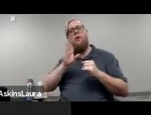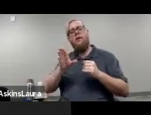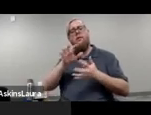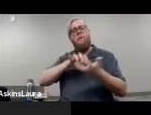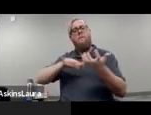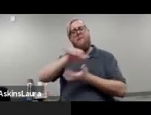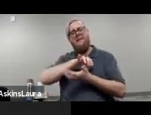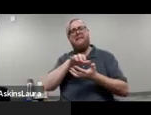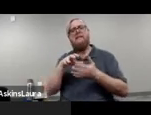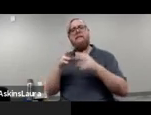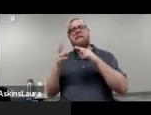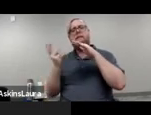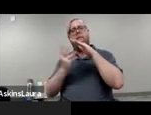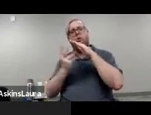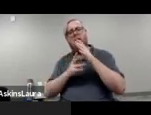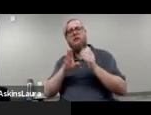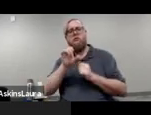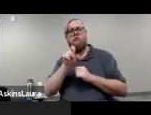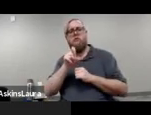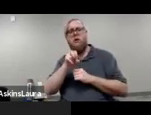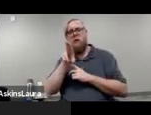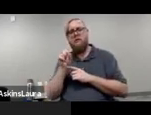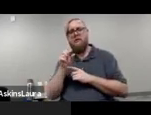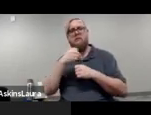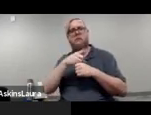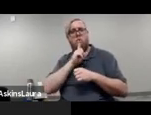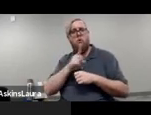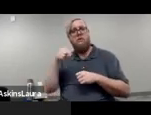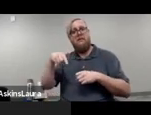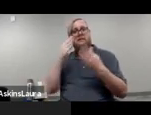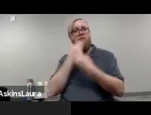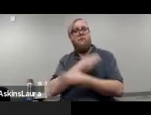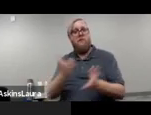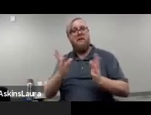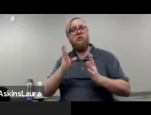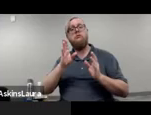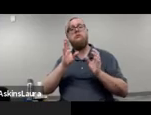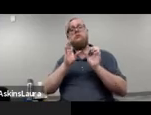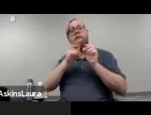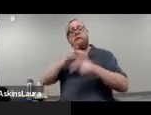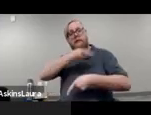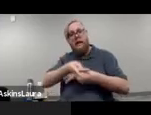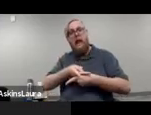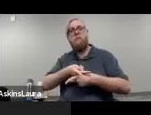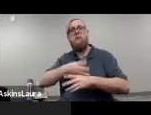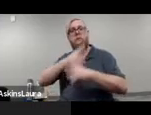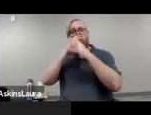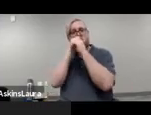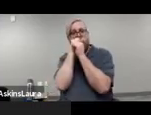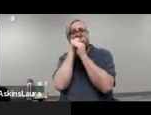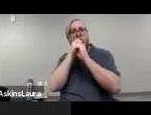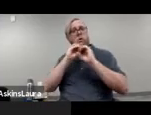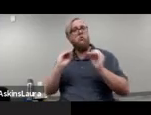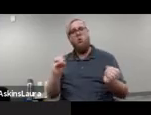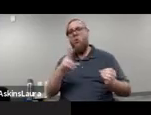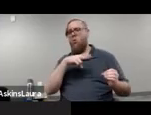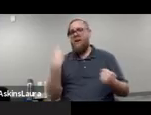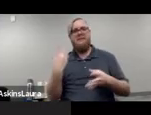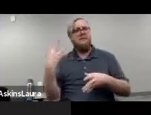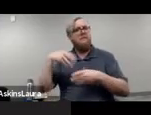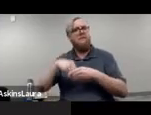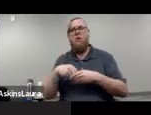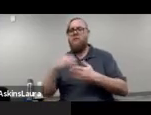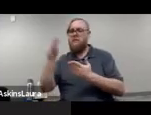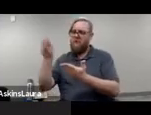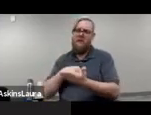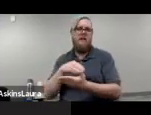families so that we can ensure that this information is kept private and that there's no risk involved